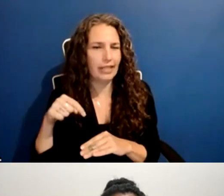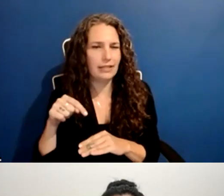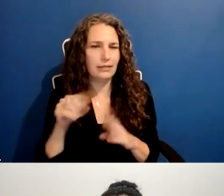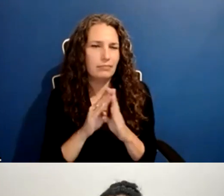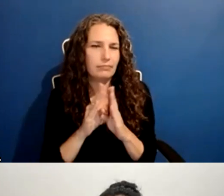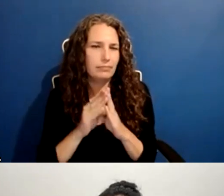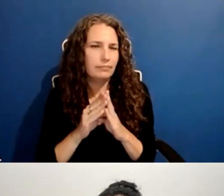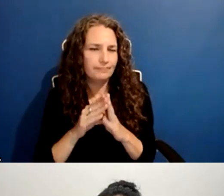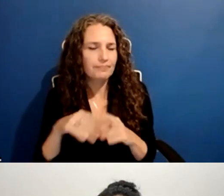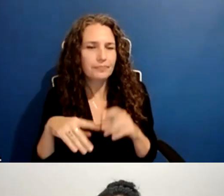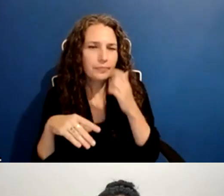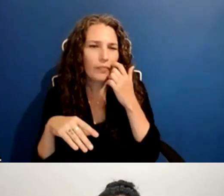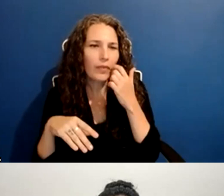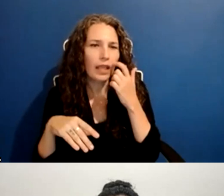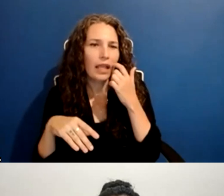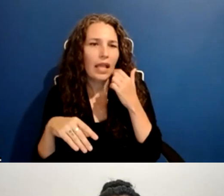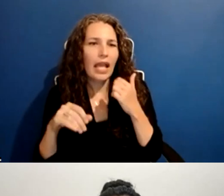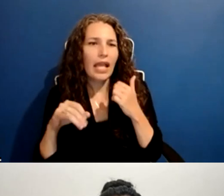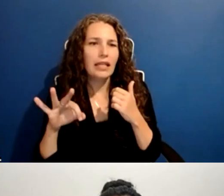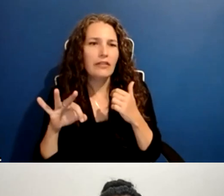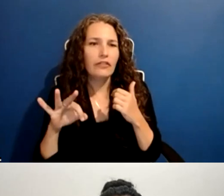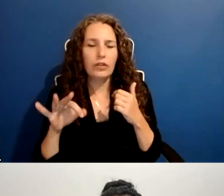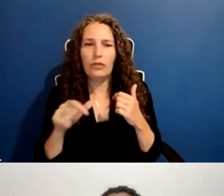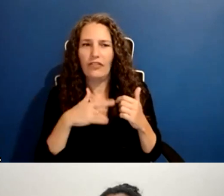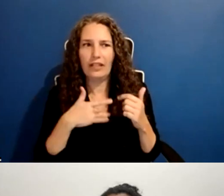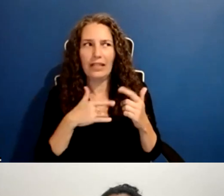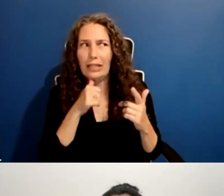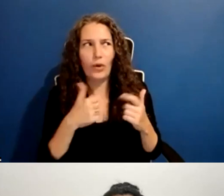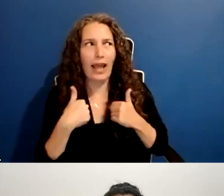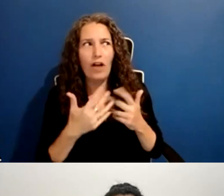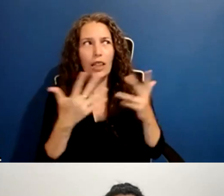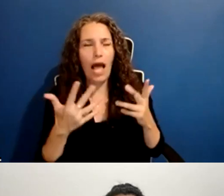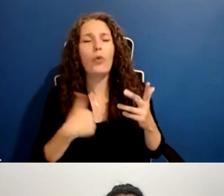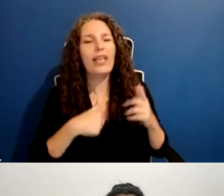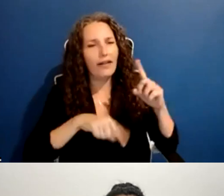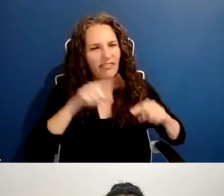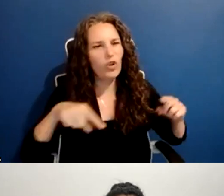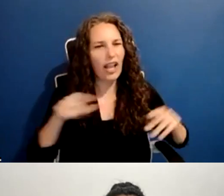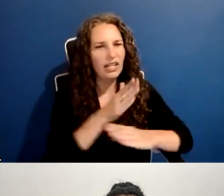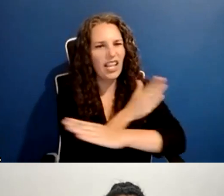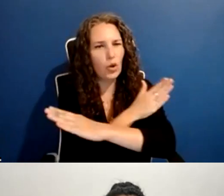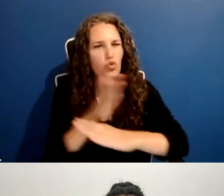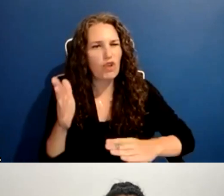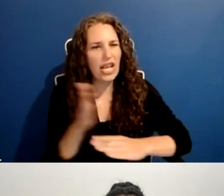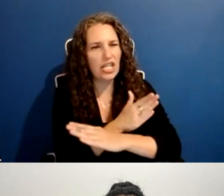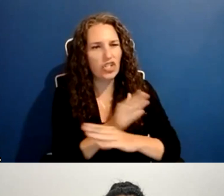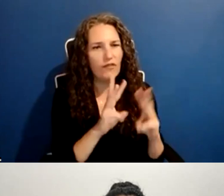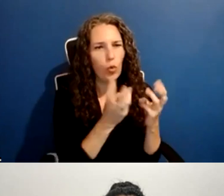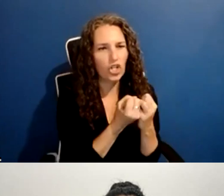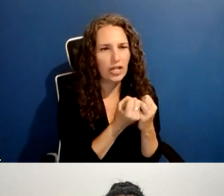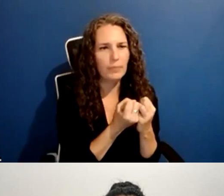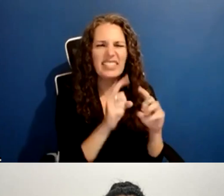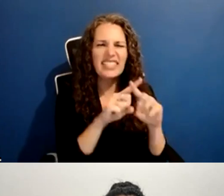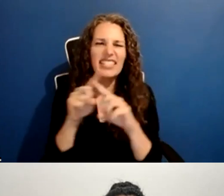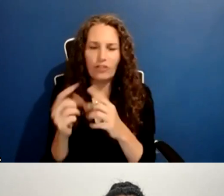don't be intimidated. If you really don't feel like you have a lot, we want to workshop projects at many different stages. Um, cause